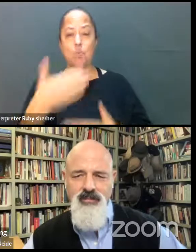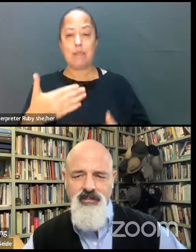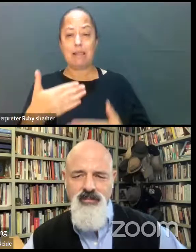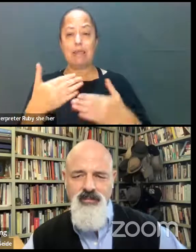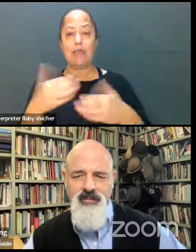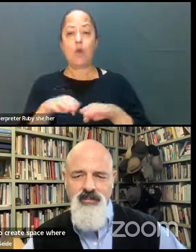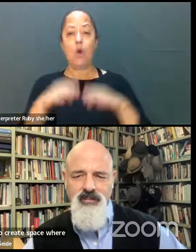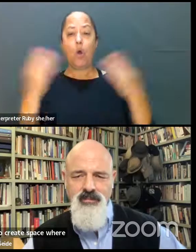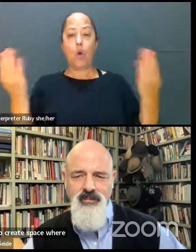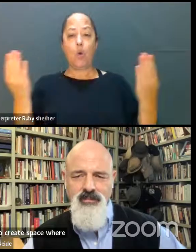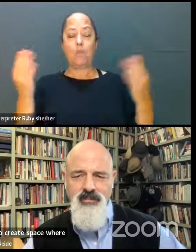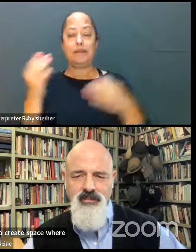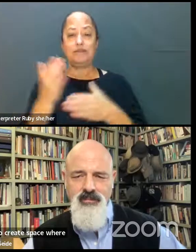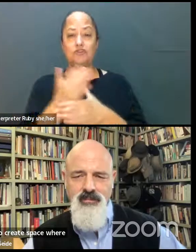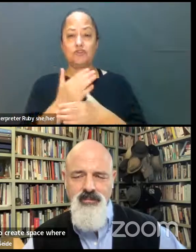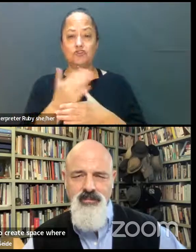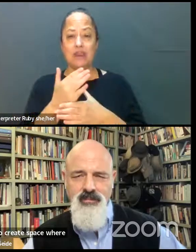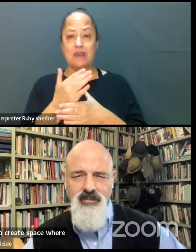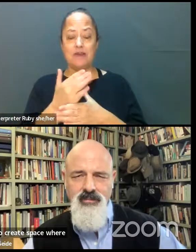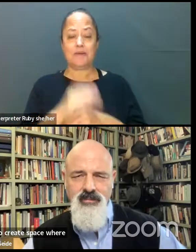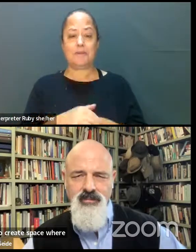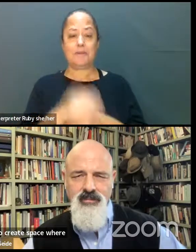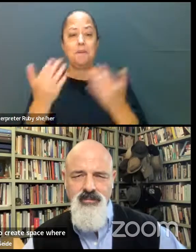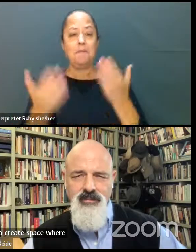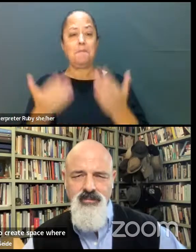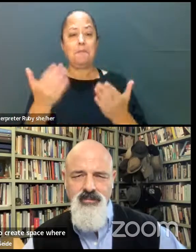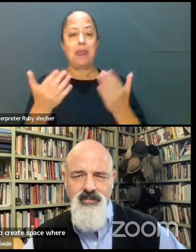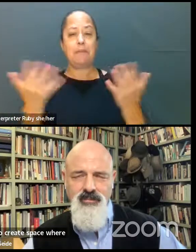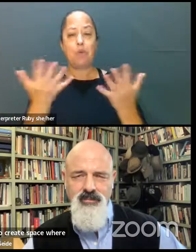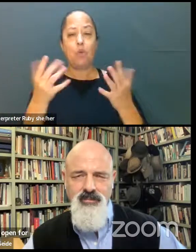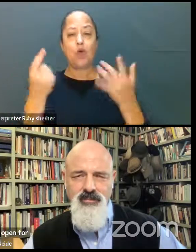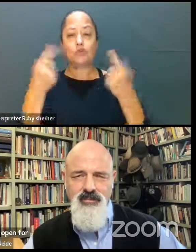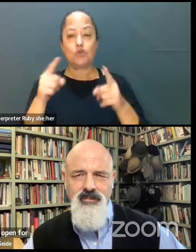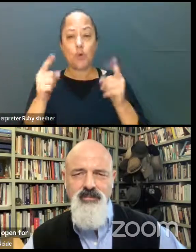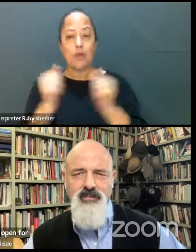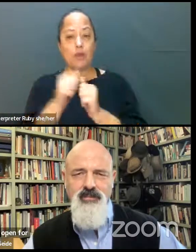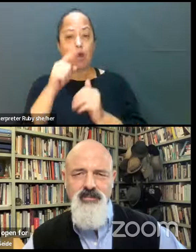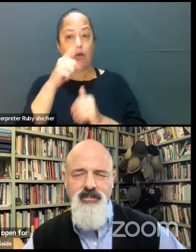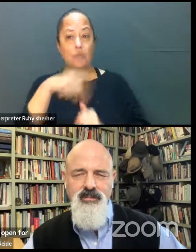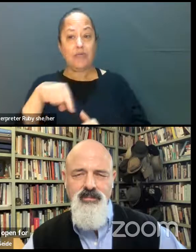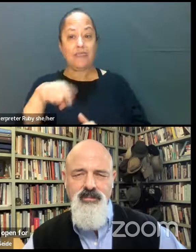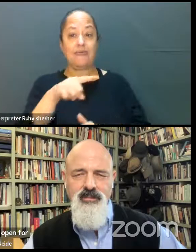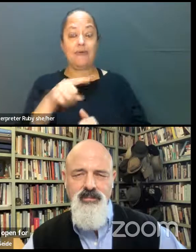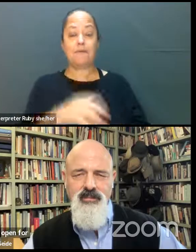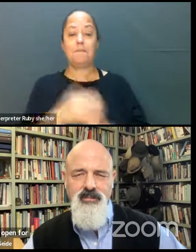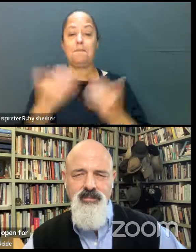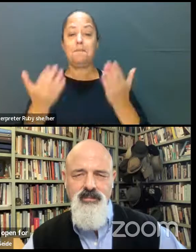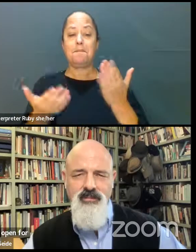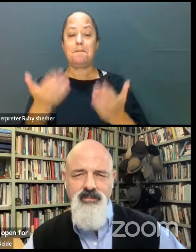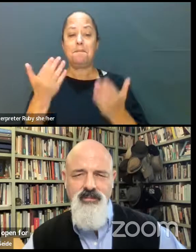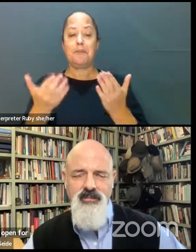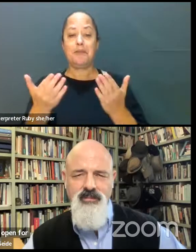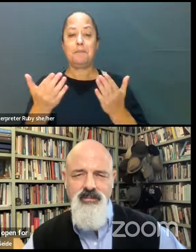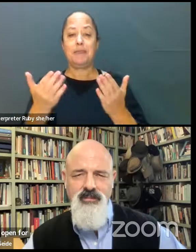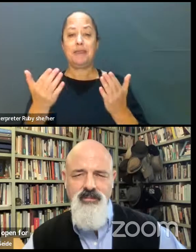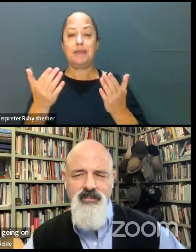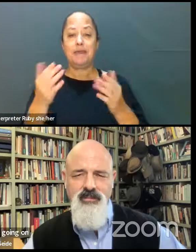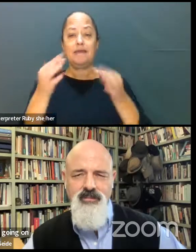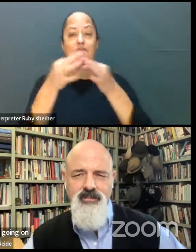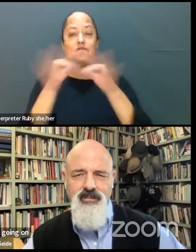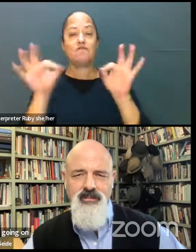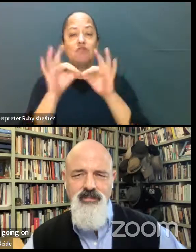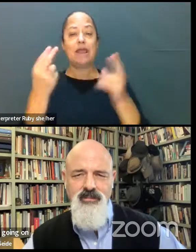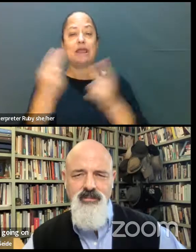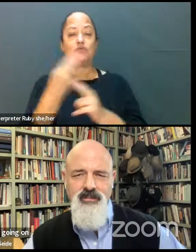for sharing. Maybe what's going on with them, maybe a phrase that we use quite